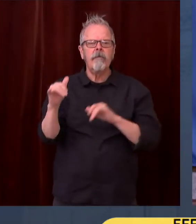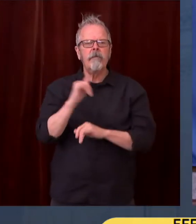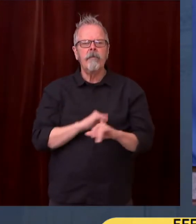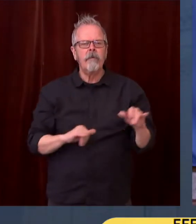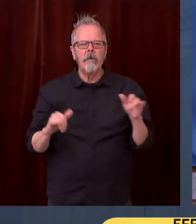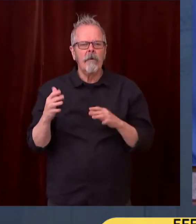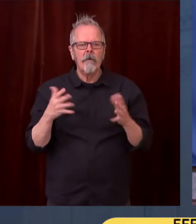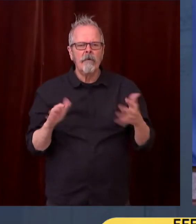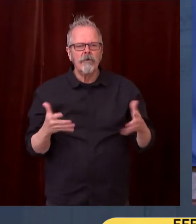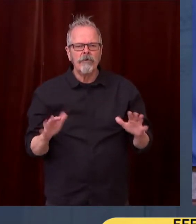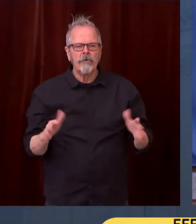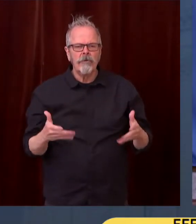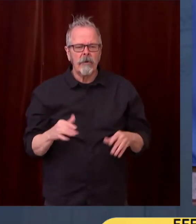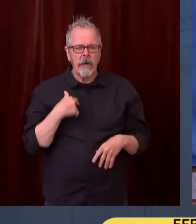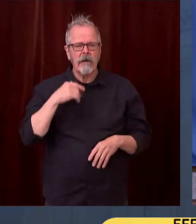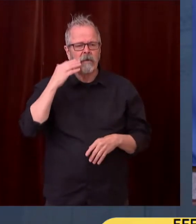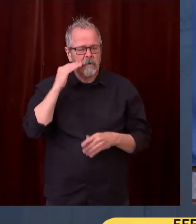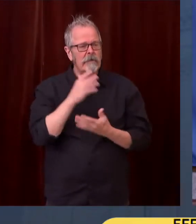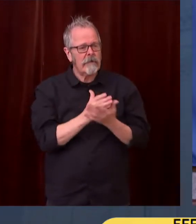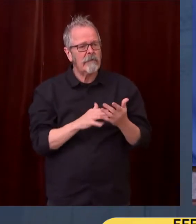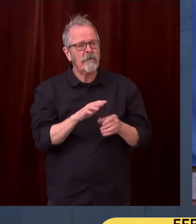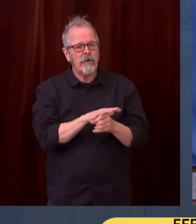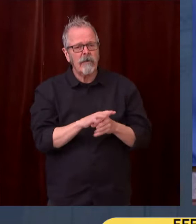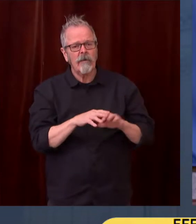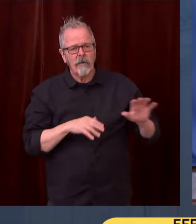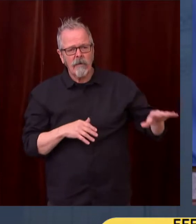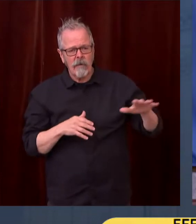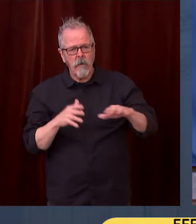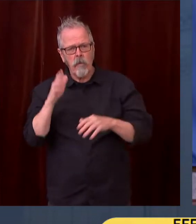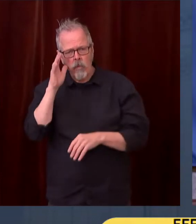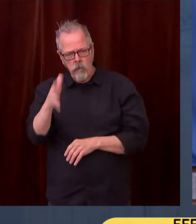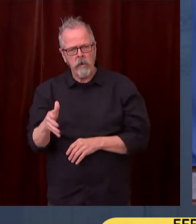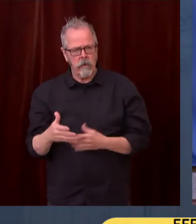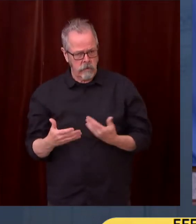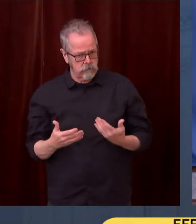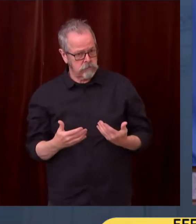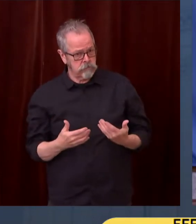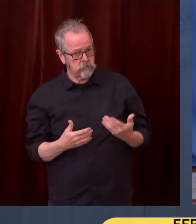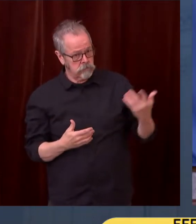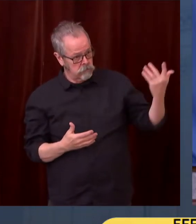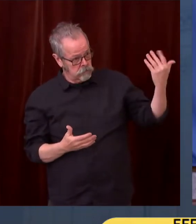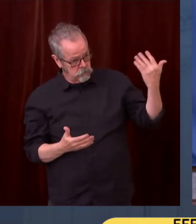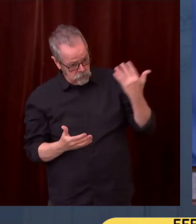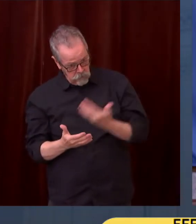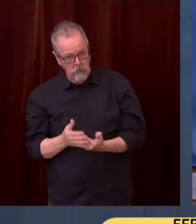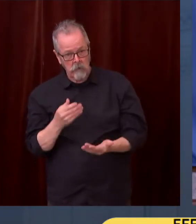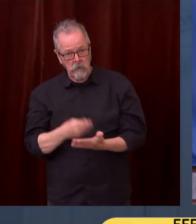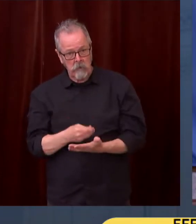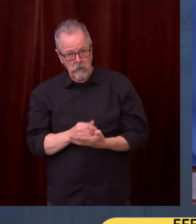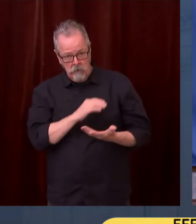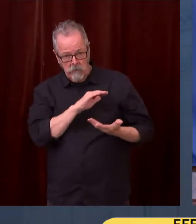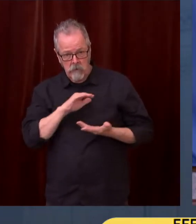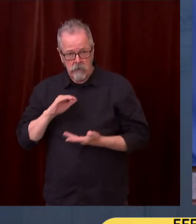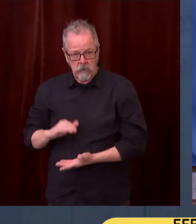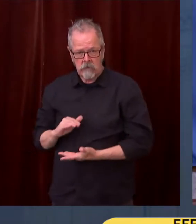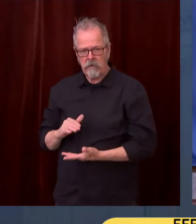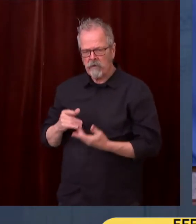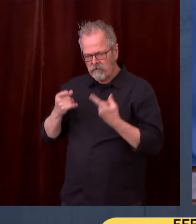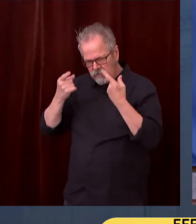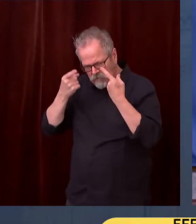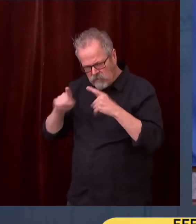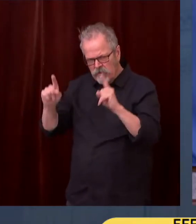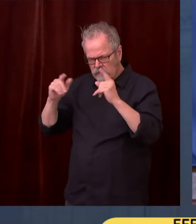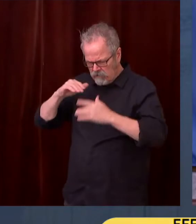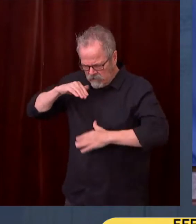will be. It is to make sure these dollars are actually effectively spent to transition people off of public right-of-ways and